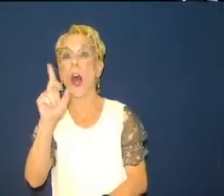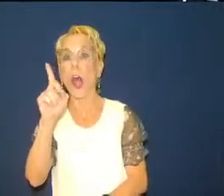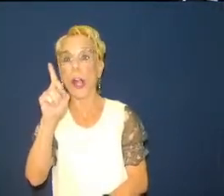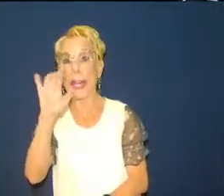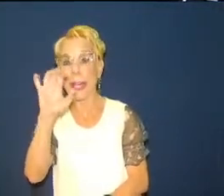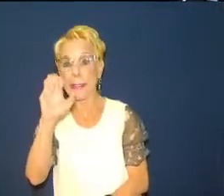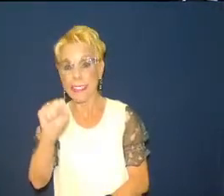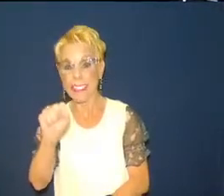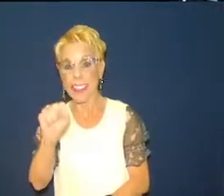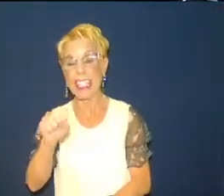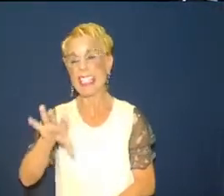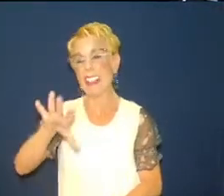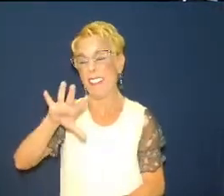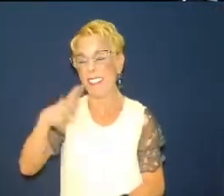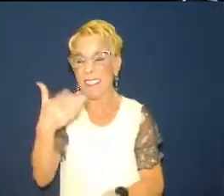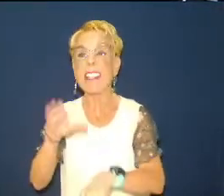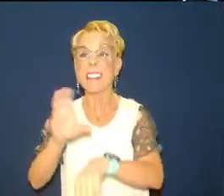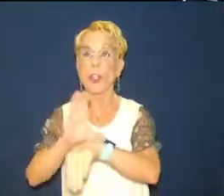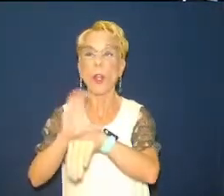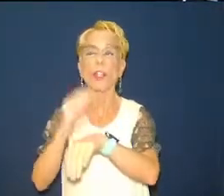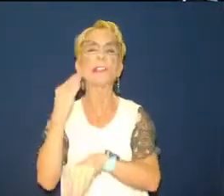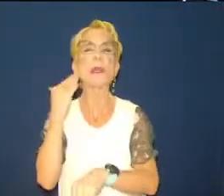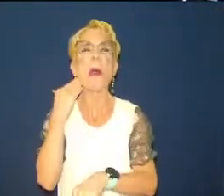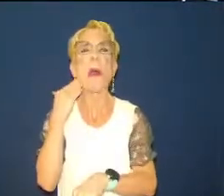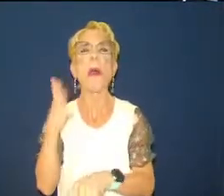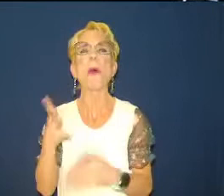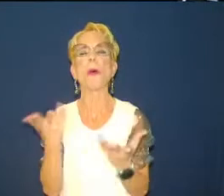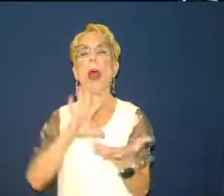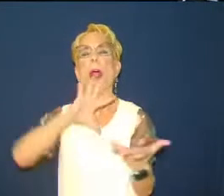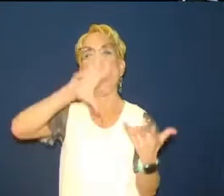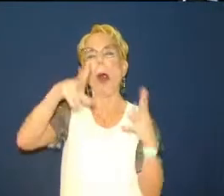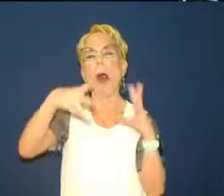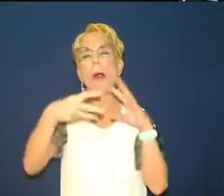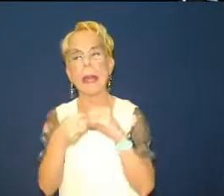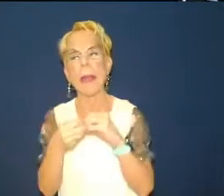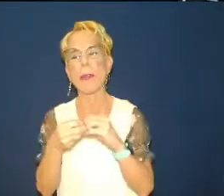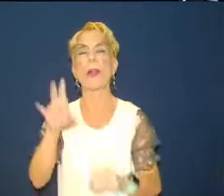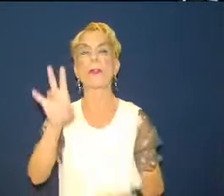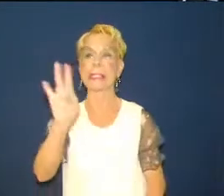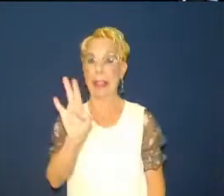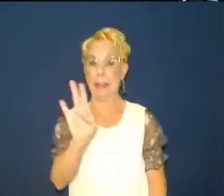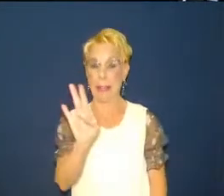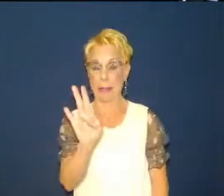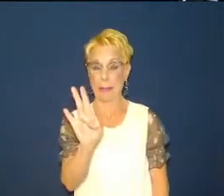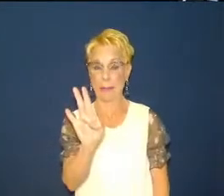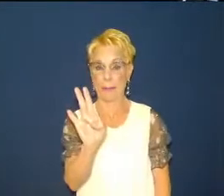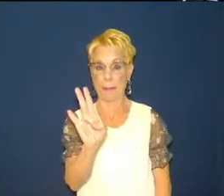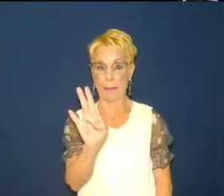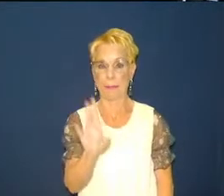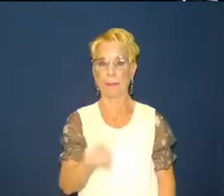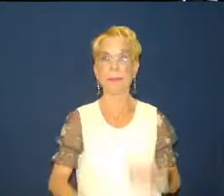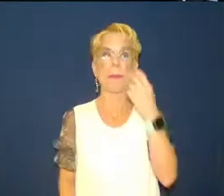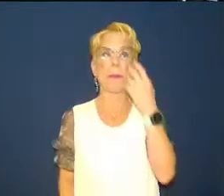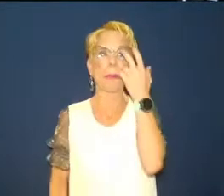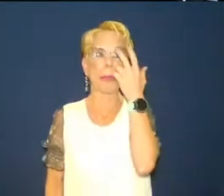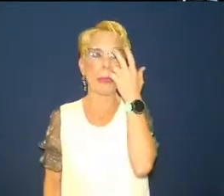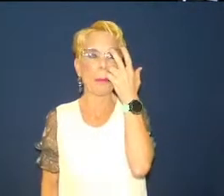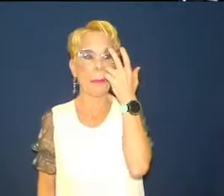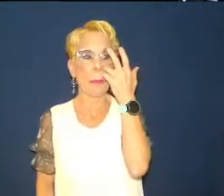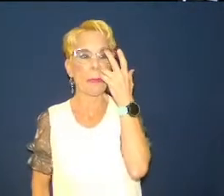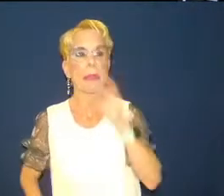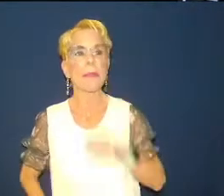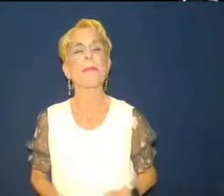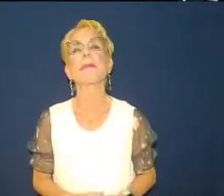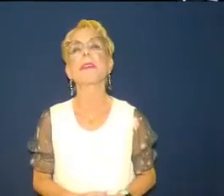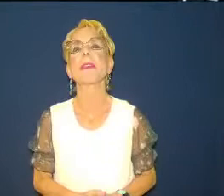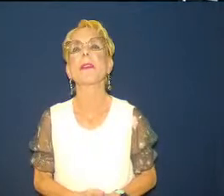and as you noticed on that video there this is where the most scholars believe that that was the